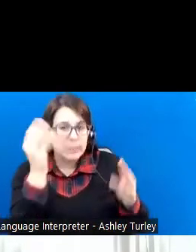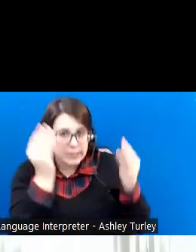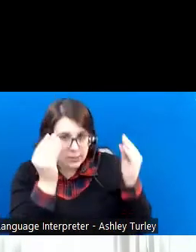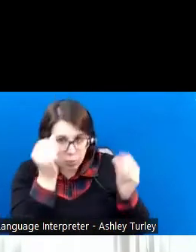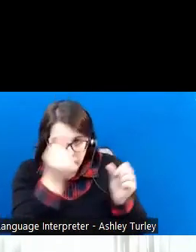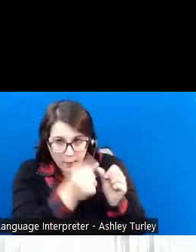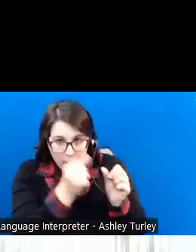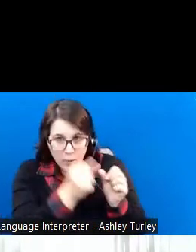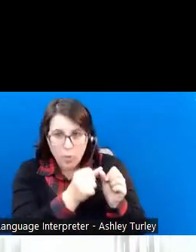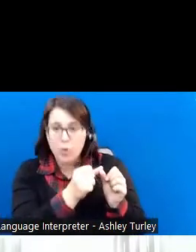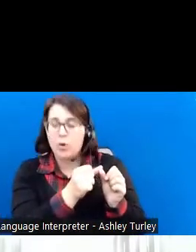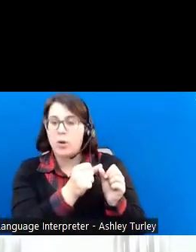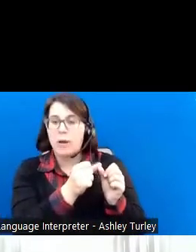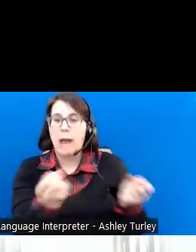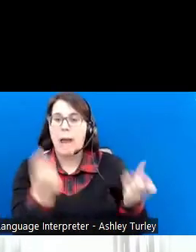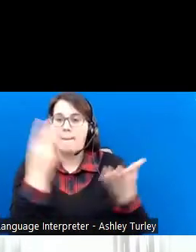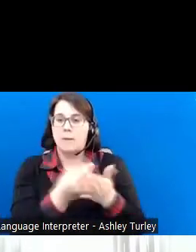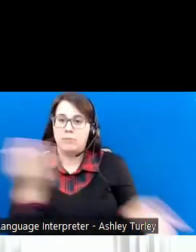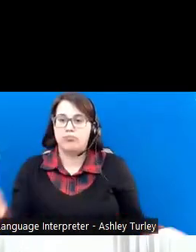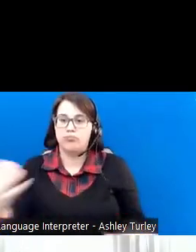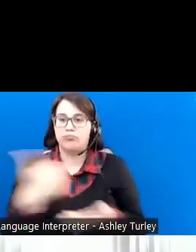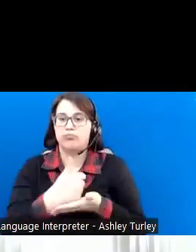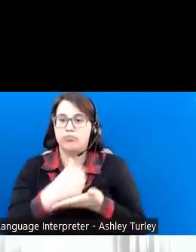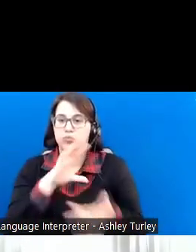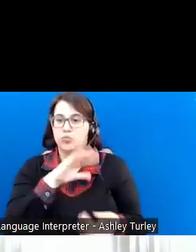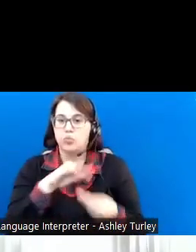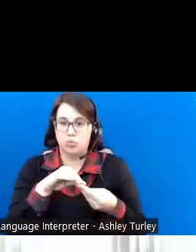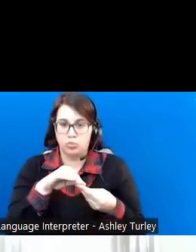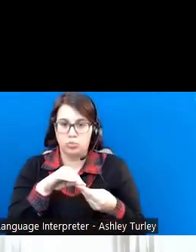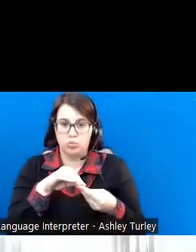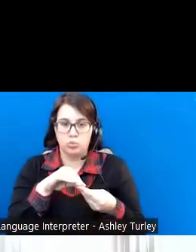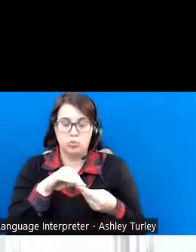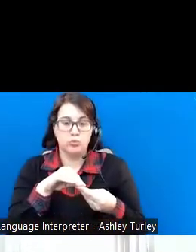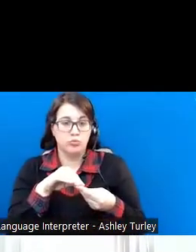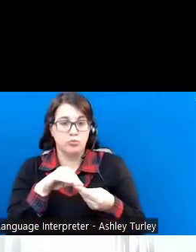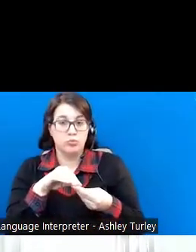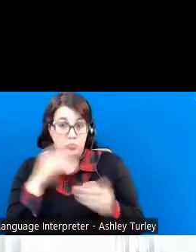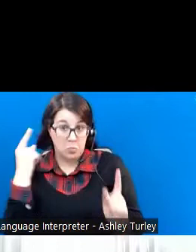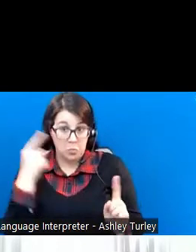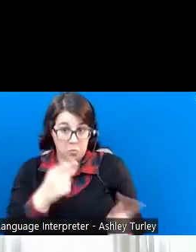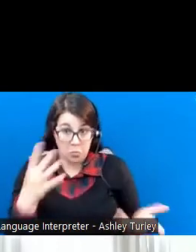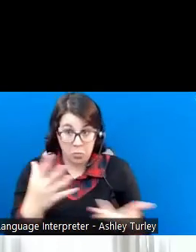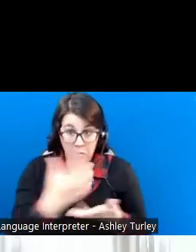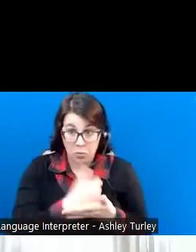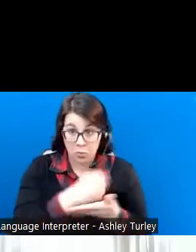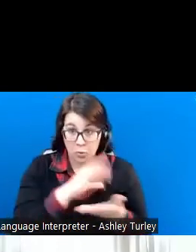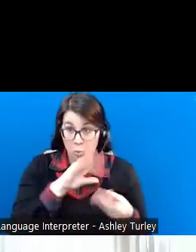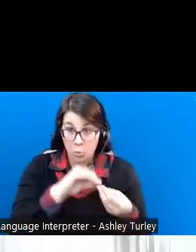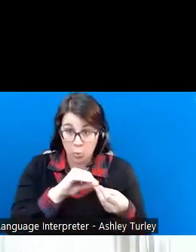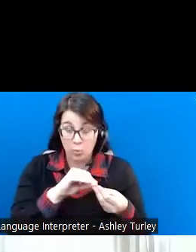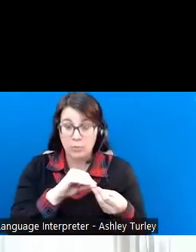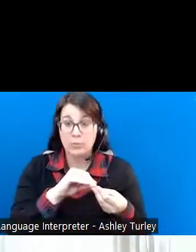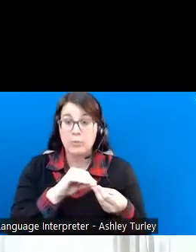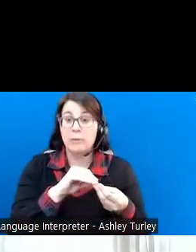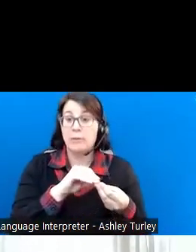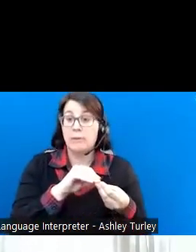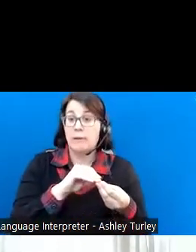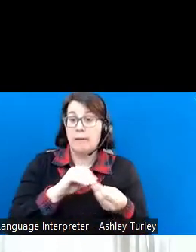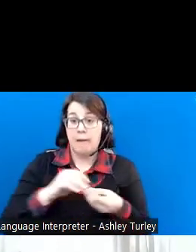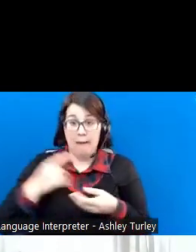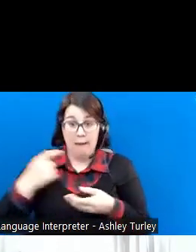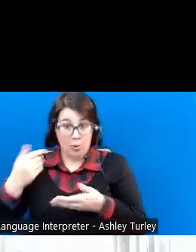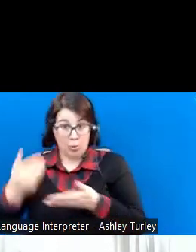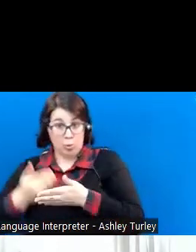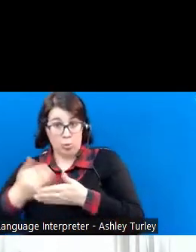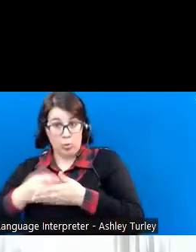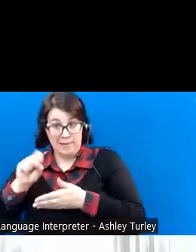is the bottom line. And if we look at the bottom line and take our adjusted SSI payment